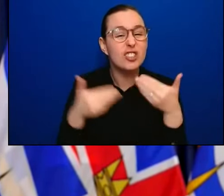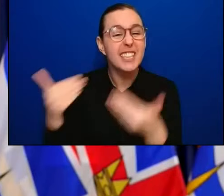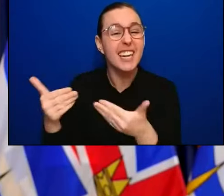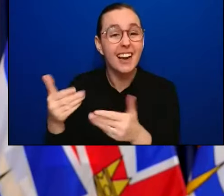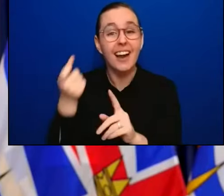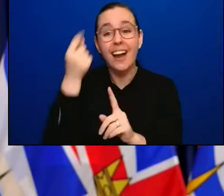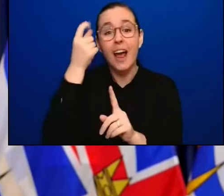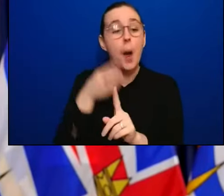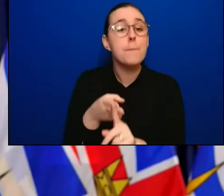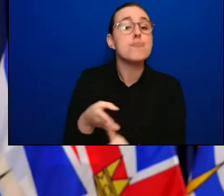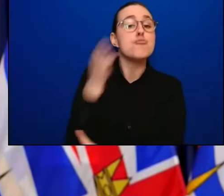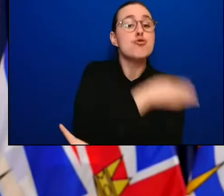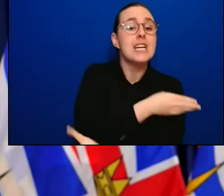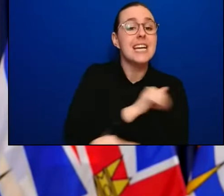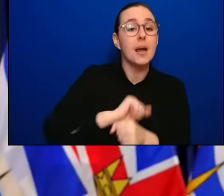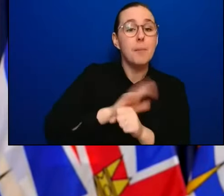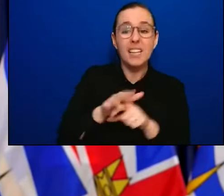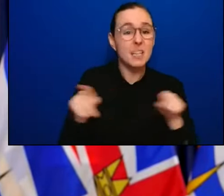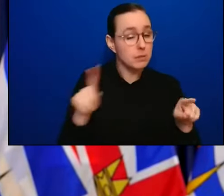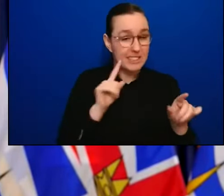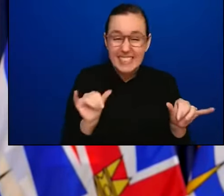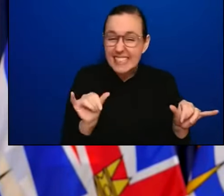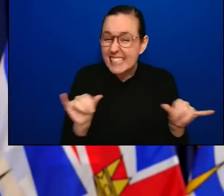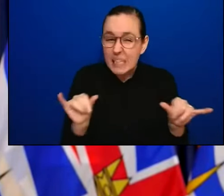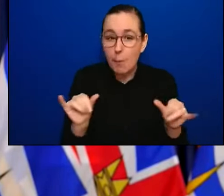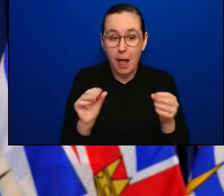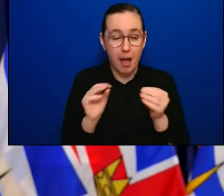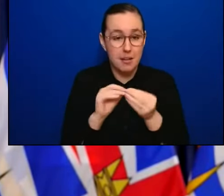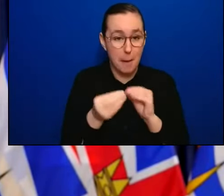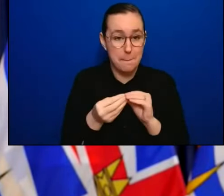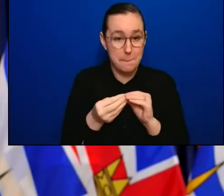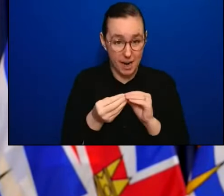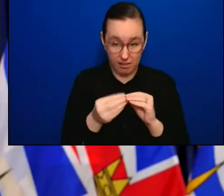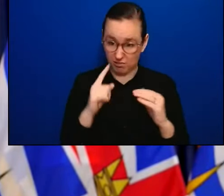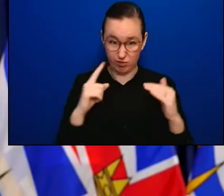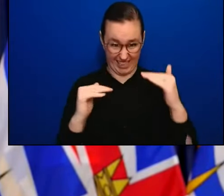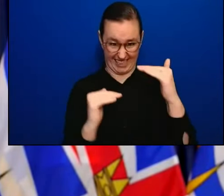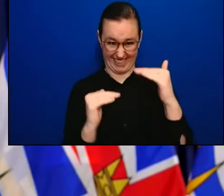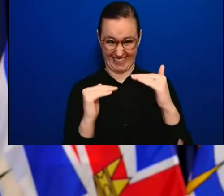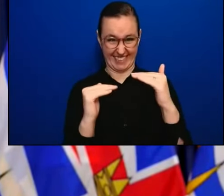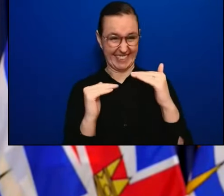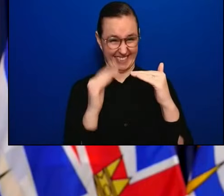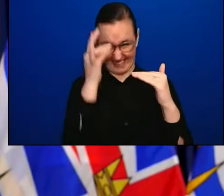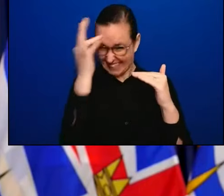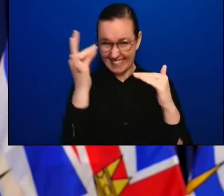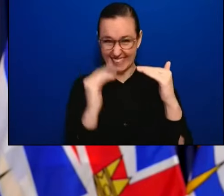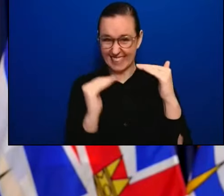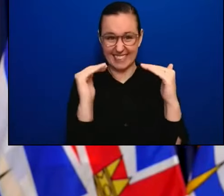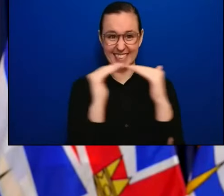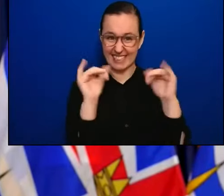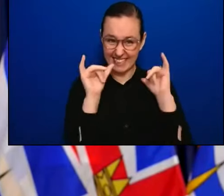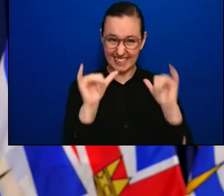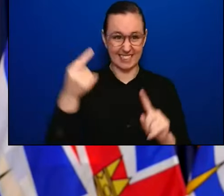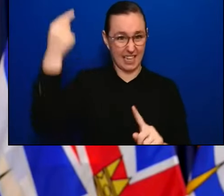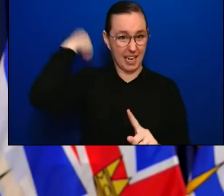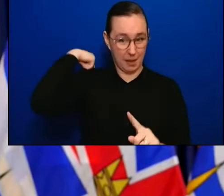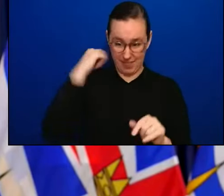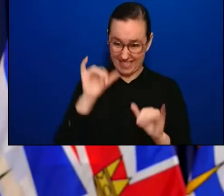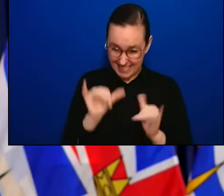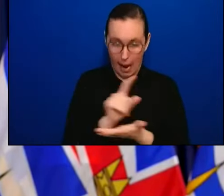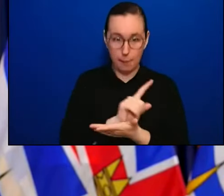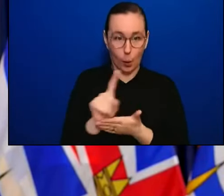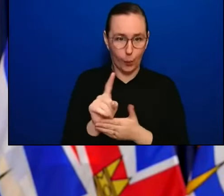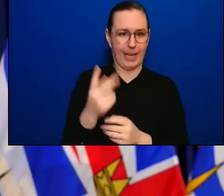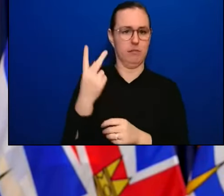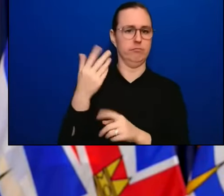even more impressive for the fact that this is very close to number. Very close to the number we did in that same week in 2019.